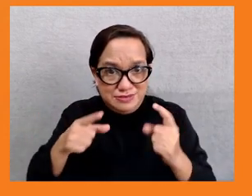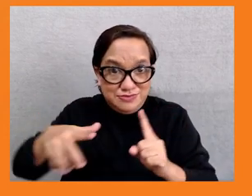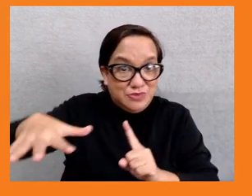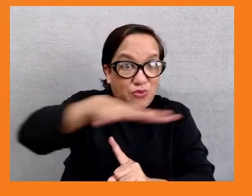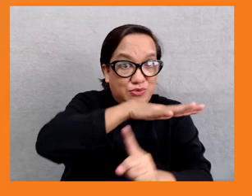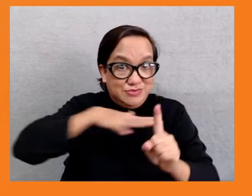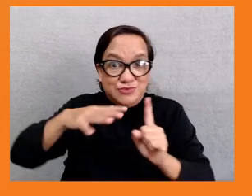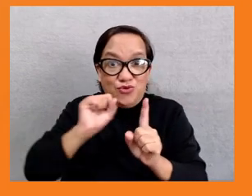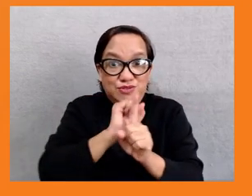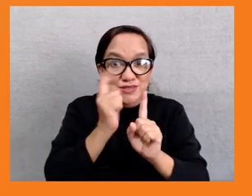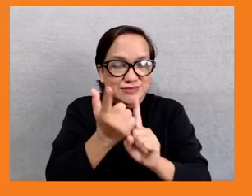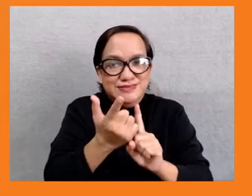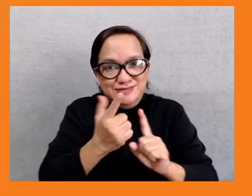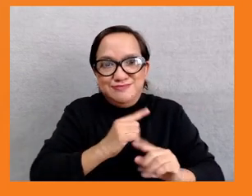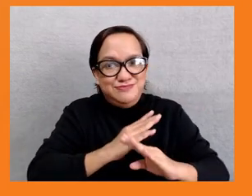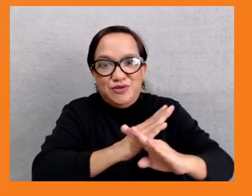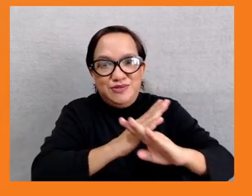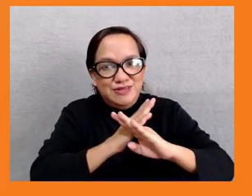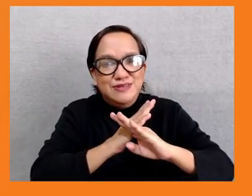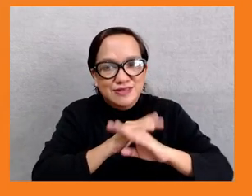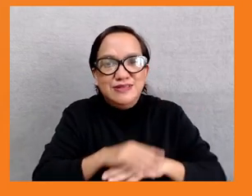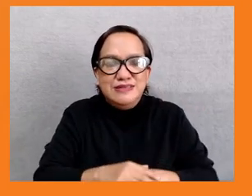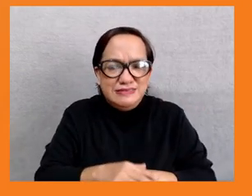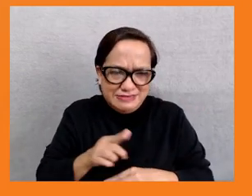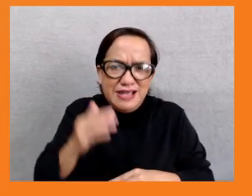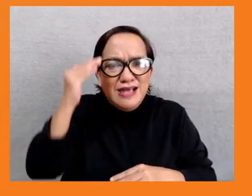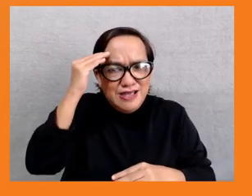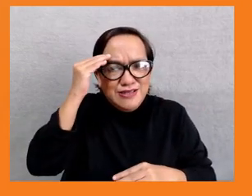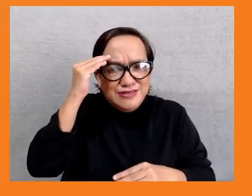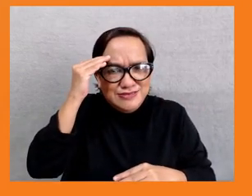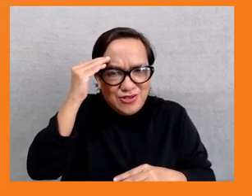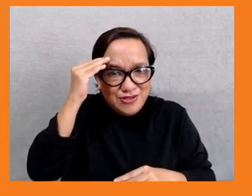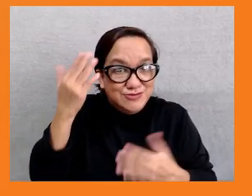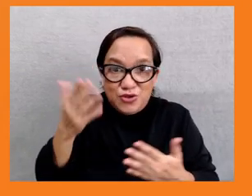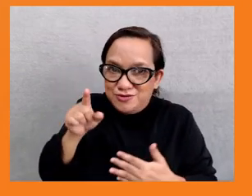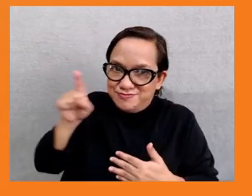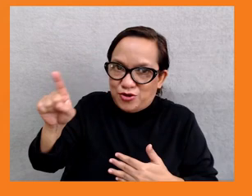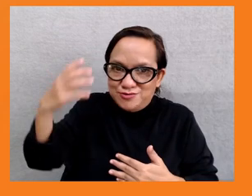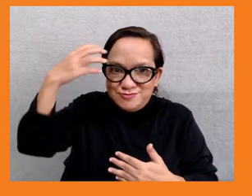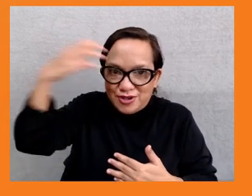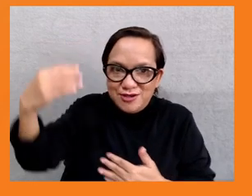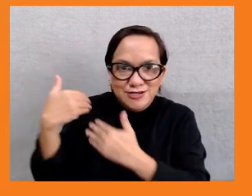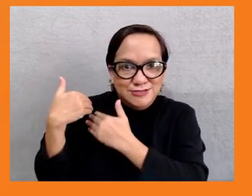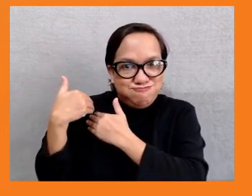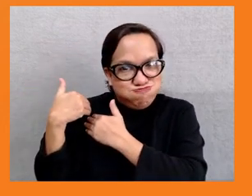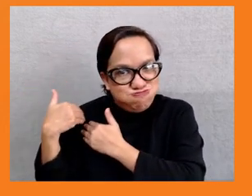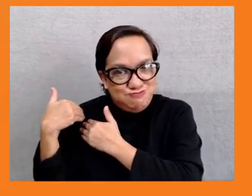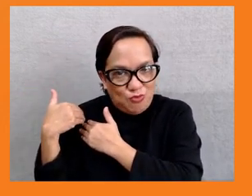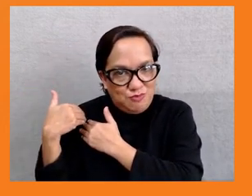system for the government to be in charge of and support its citizens. Next slide, please.